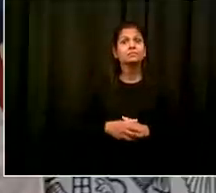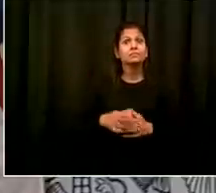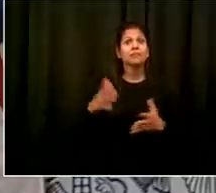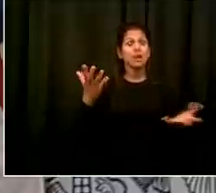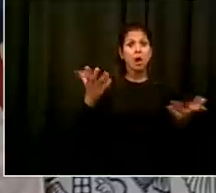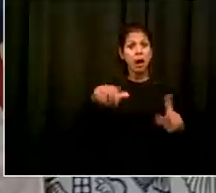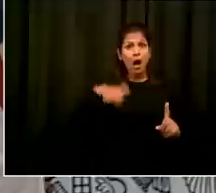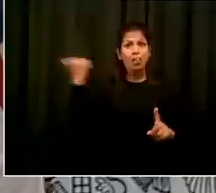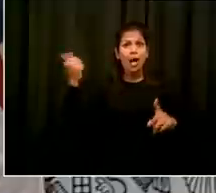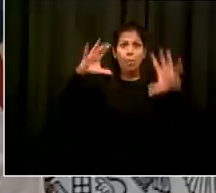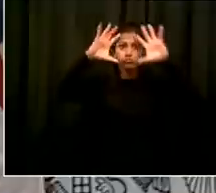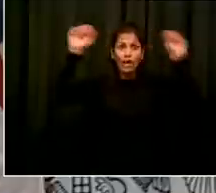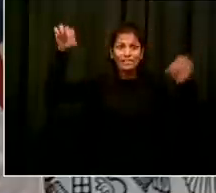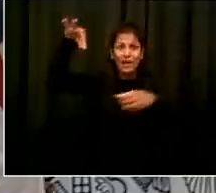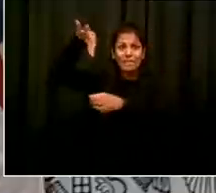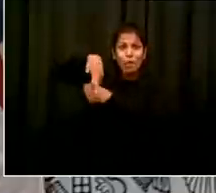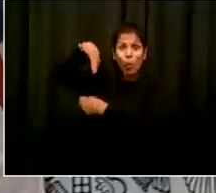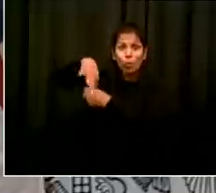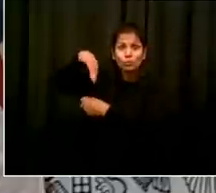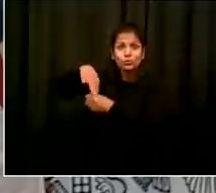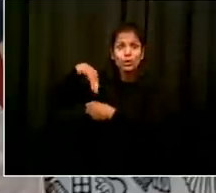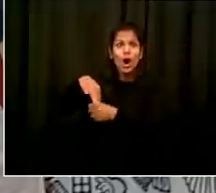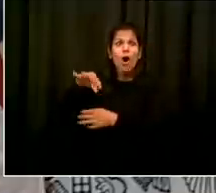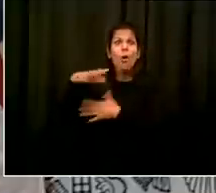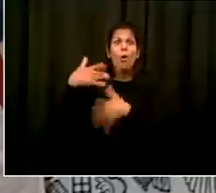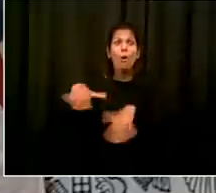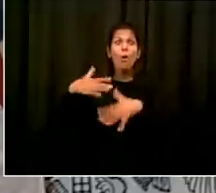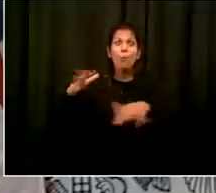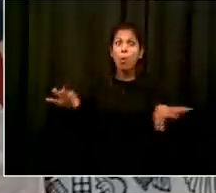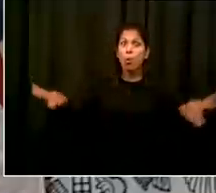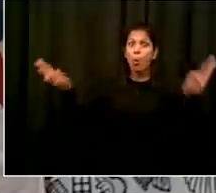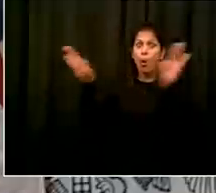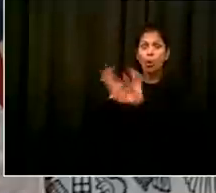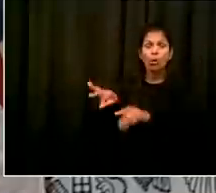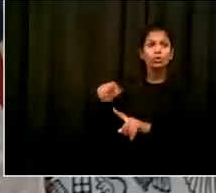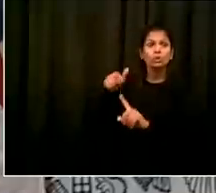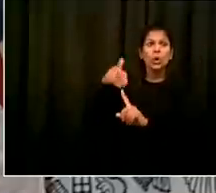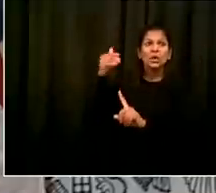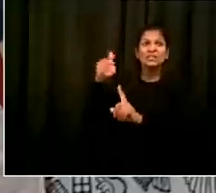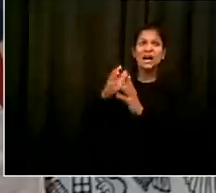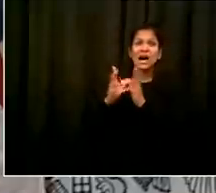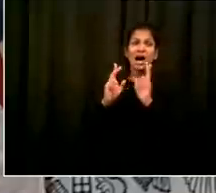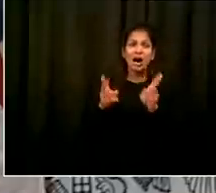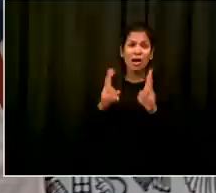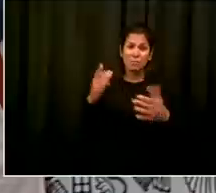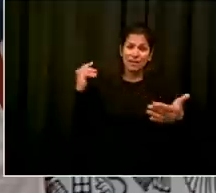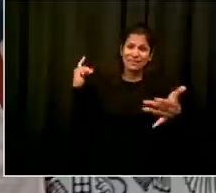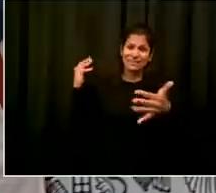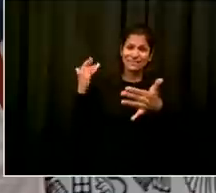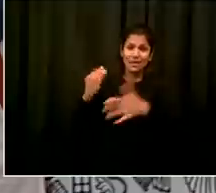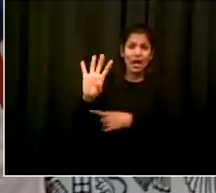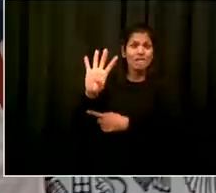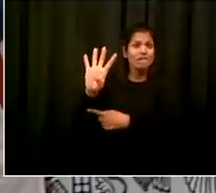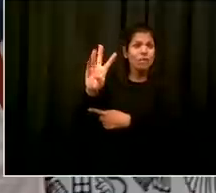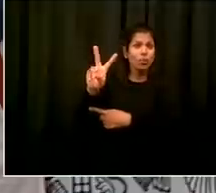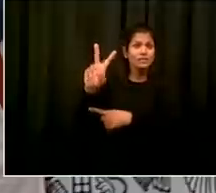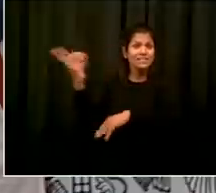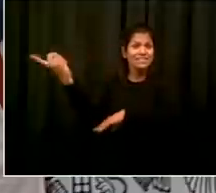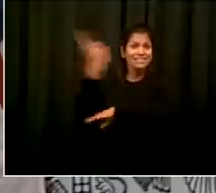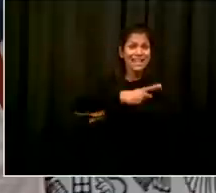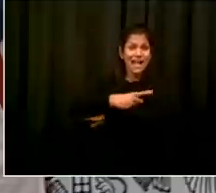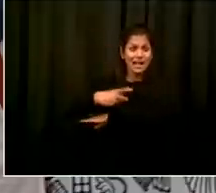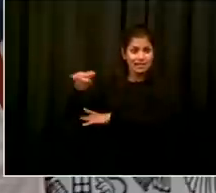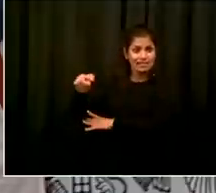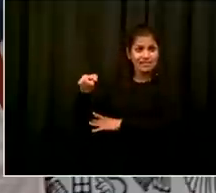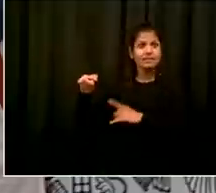lifetimes can't come soon enough in my personal opinion but here's something to know the